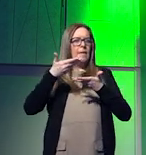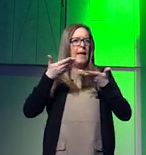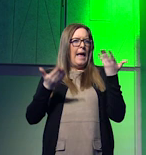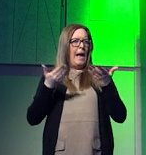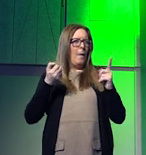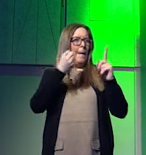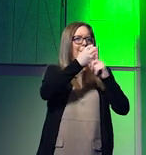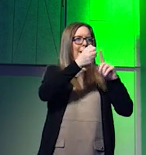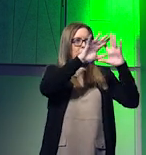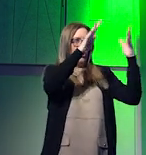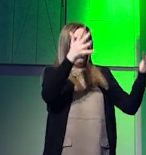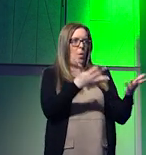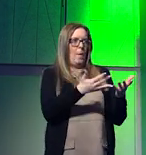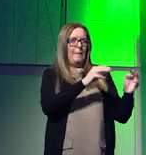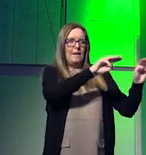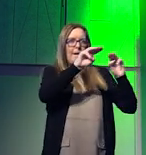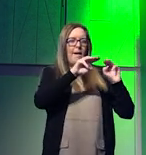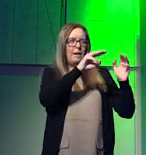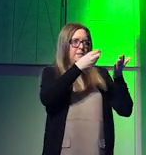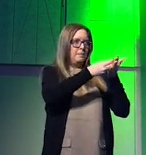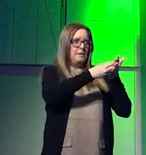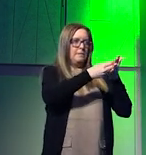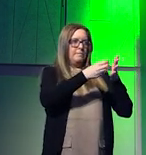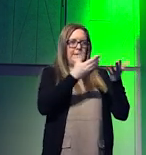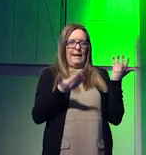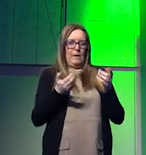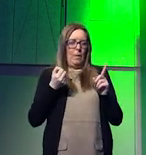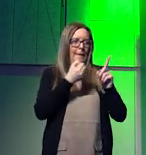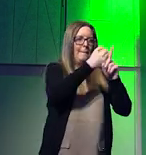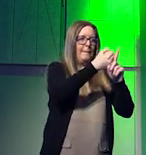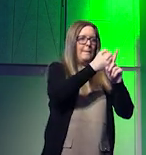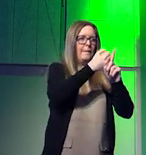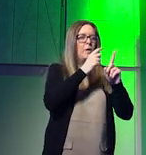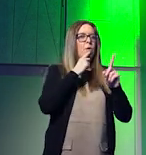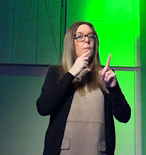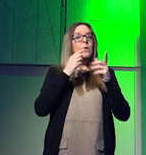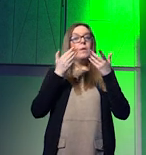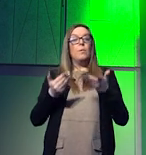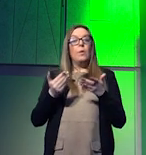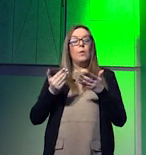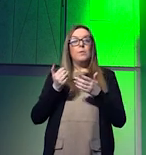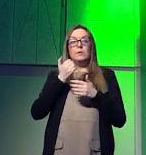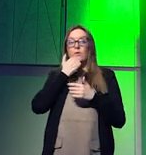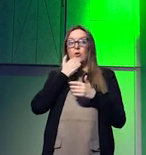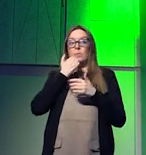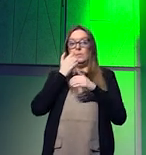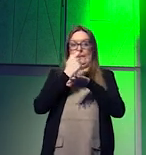but barely so what we know so far from the current estimates which are likely to be